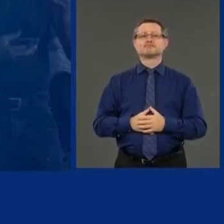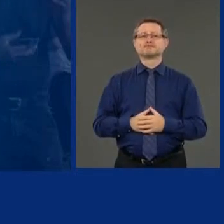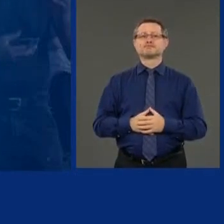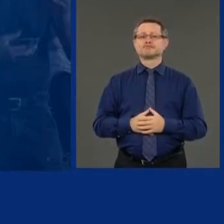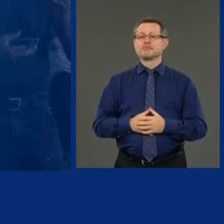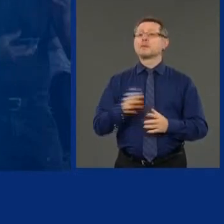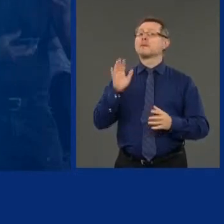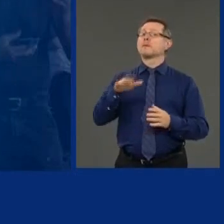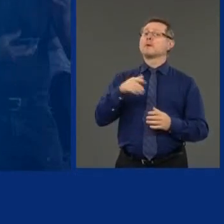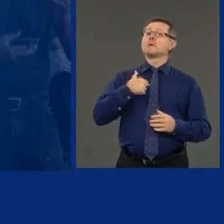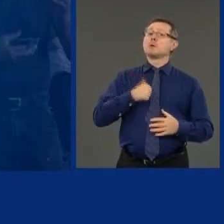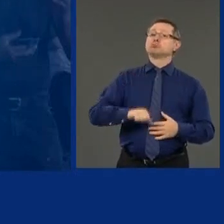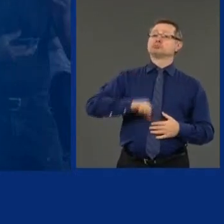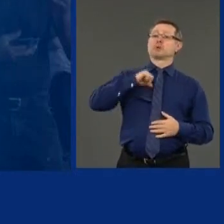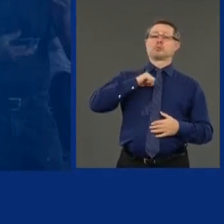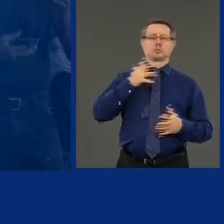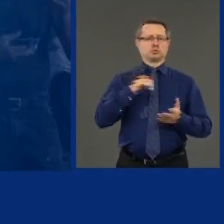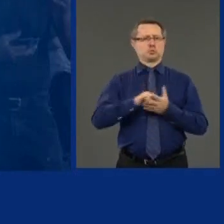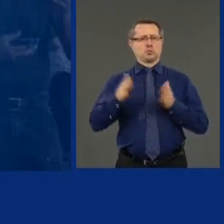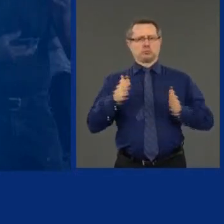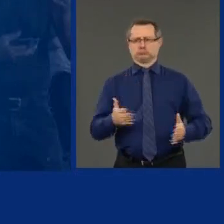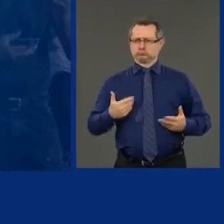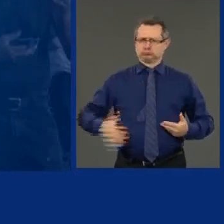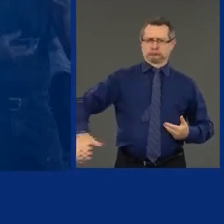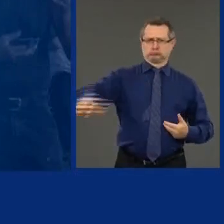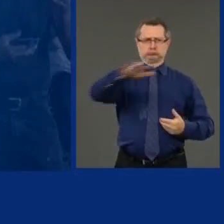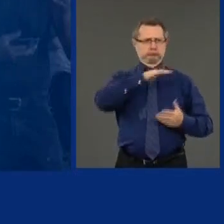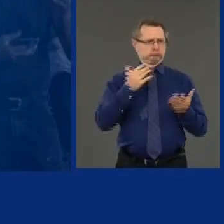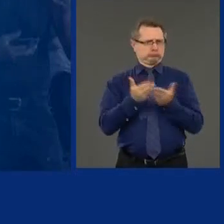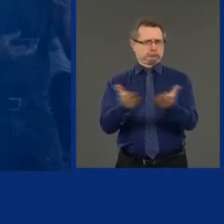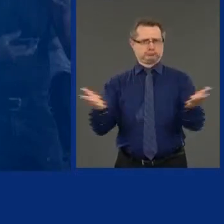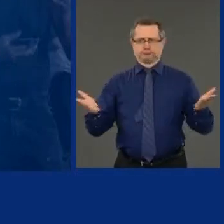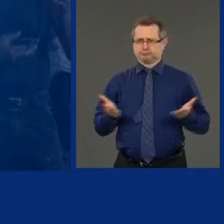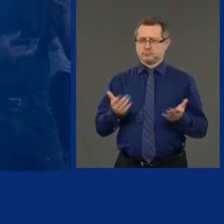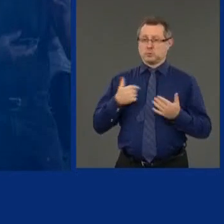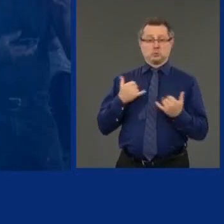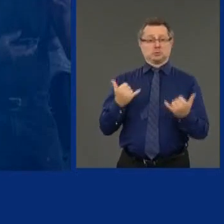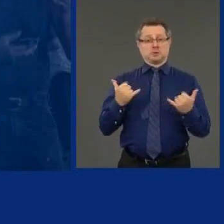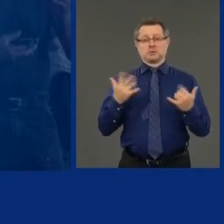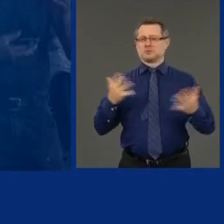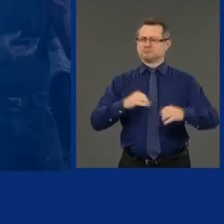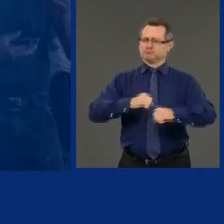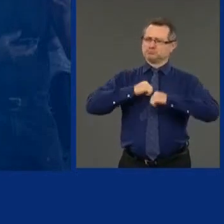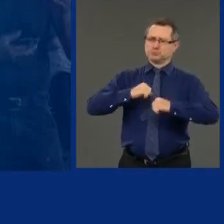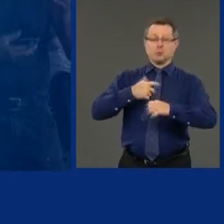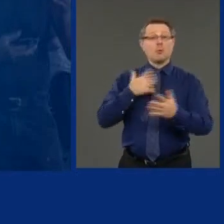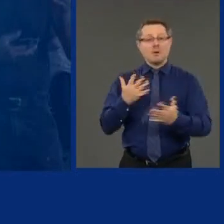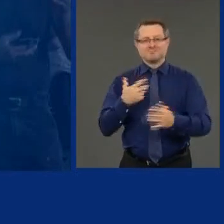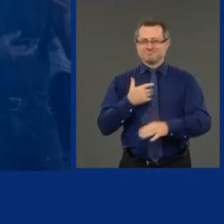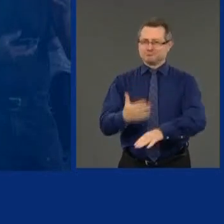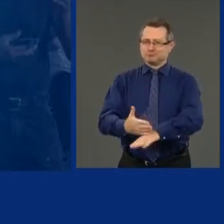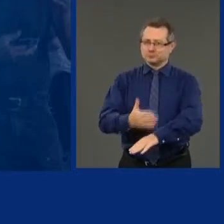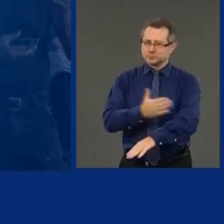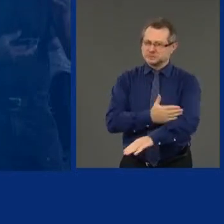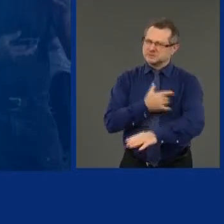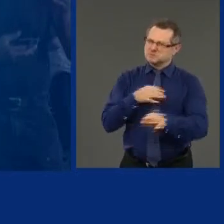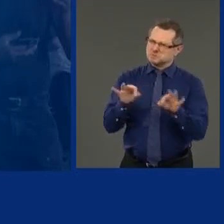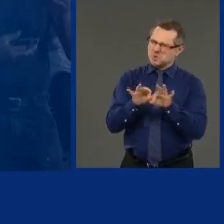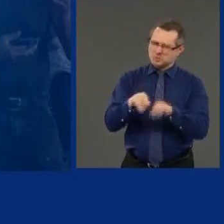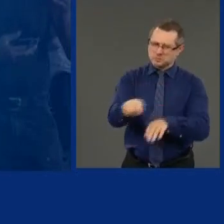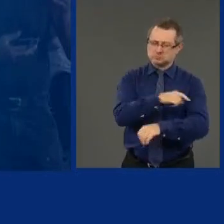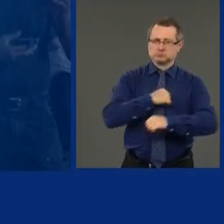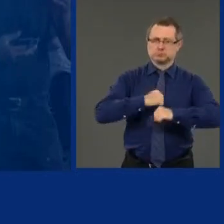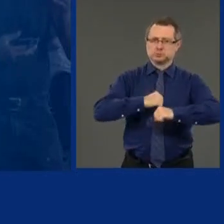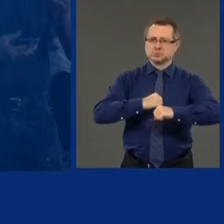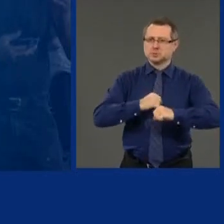proud of what New Yorkers have done. We're now protecting our progress, right? We just want to make sure we